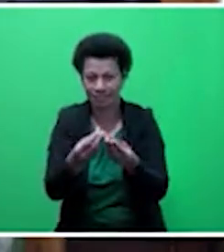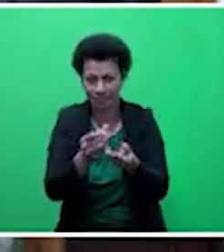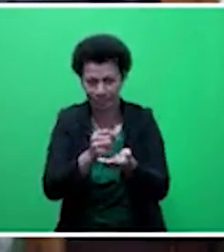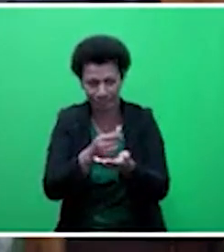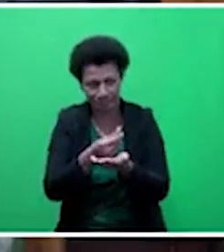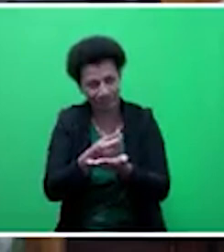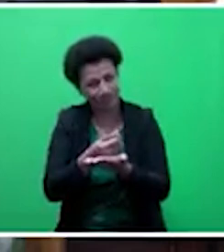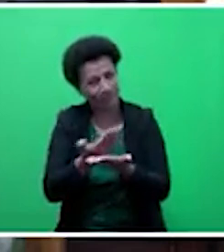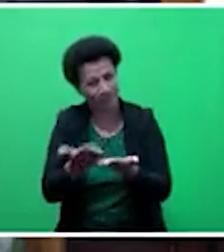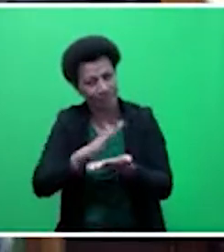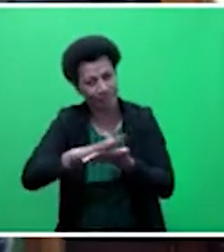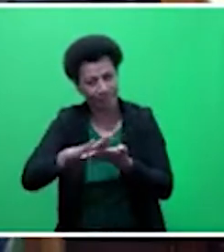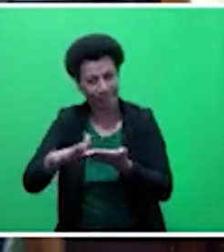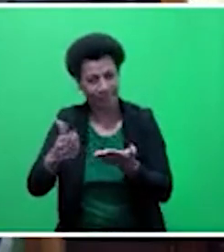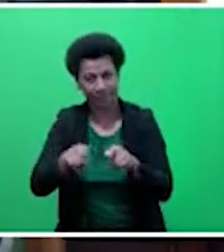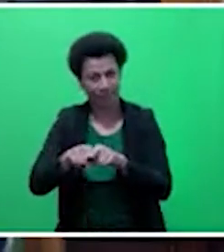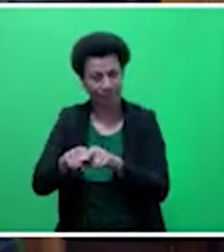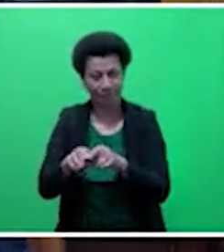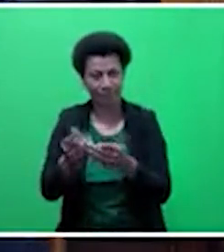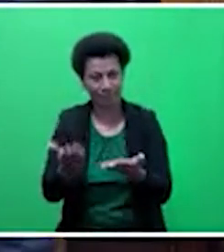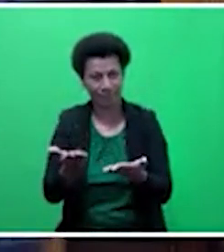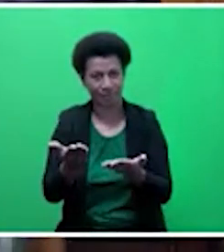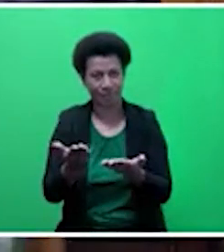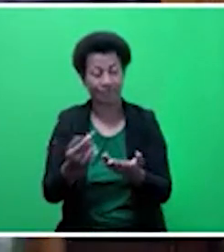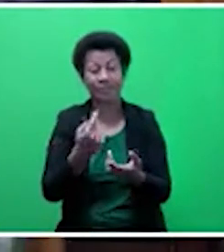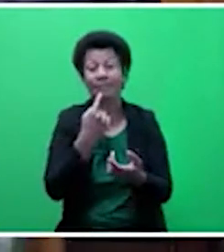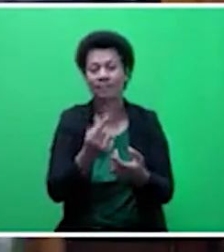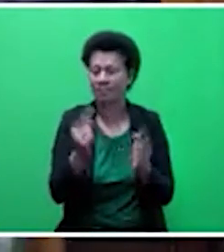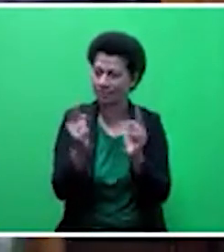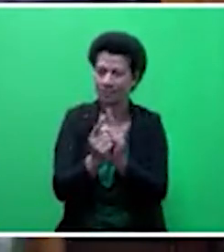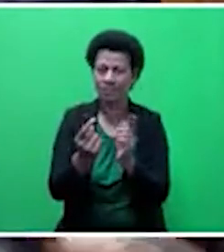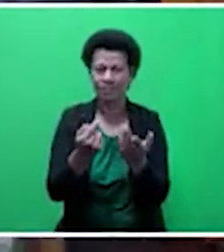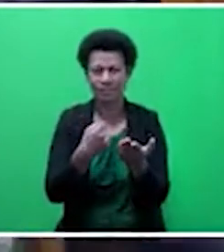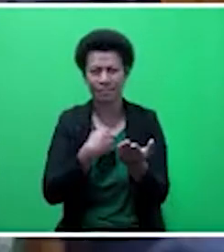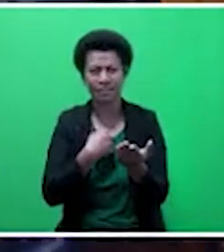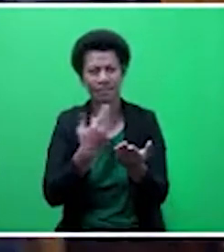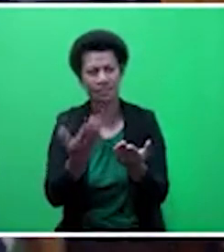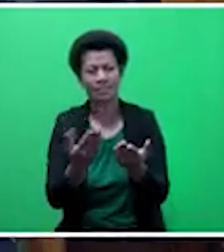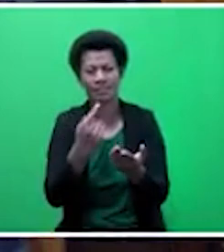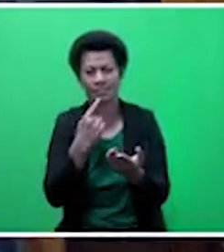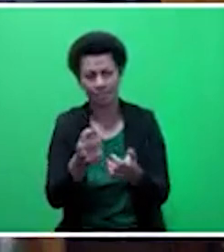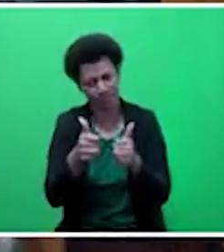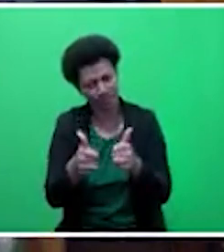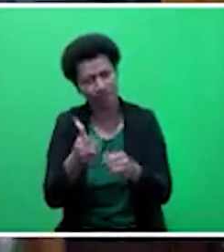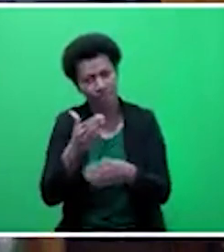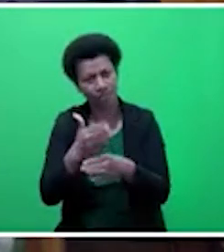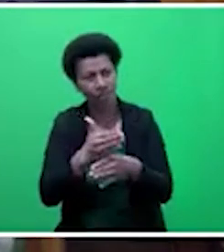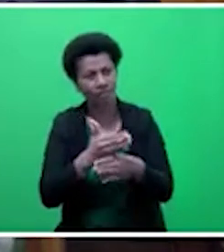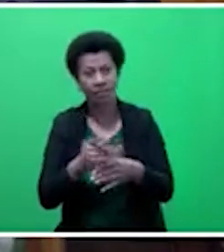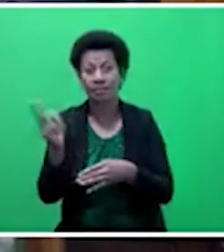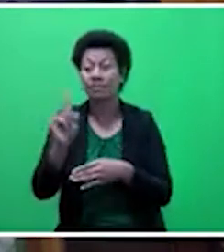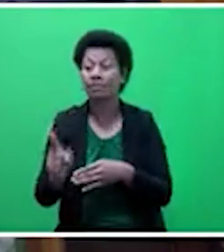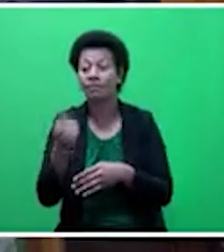Abraham, the CEO of FCCC. He said about a year or so ago, he met me in the supermarket, put his hand on my shoulder and said, you're doing a good job. And today,